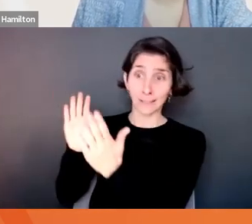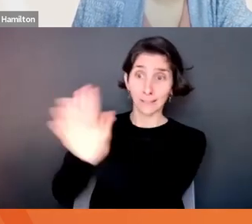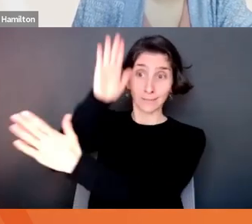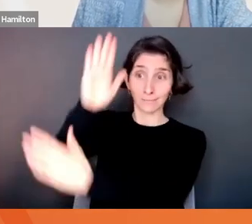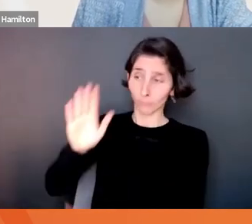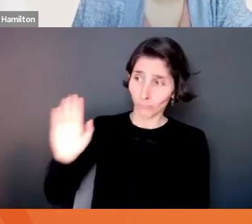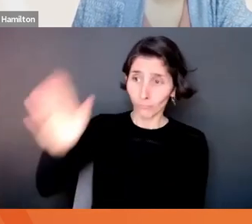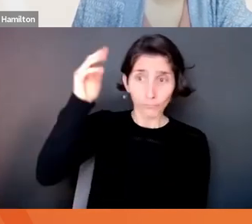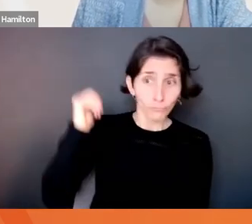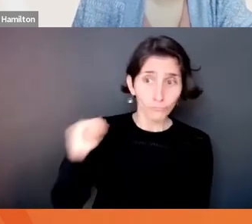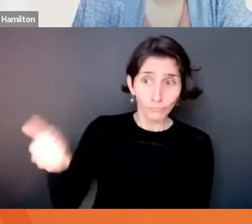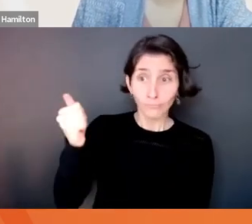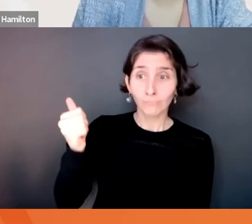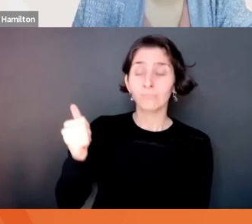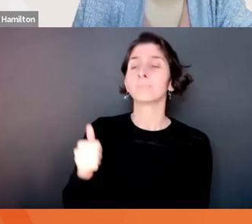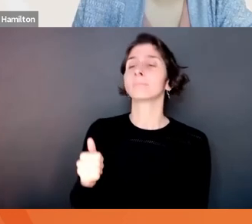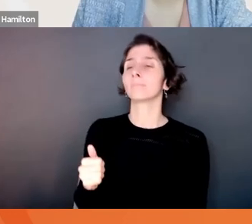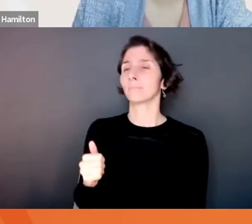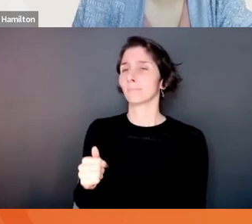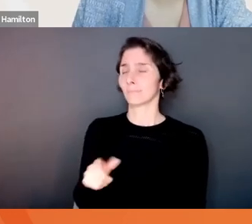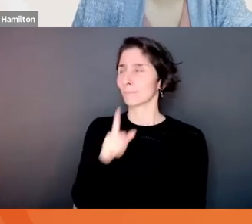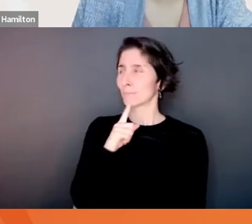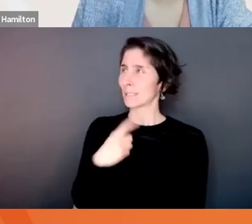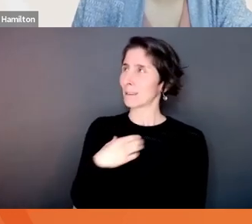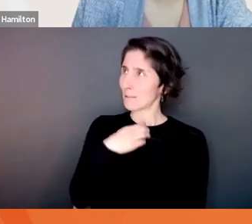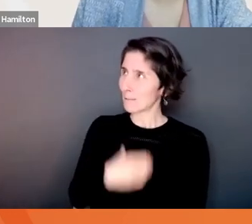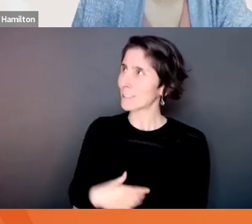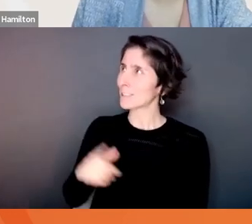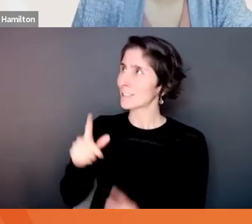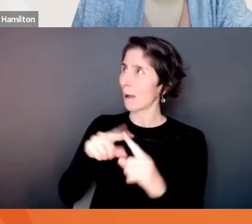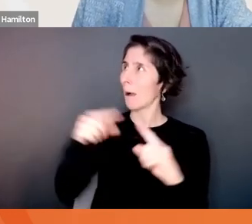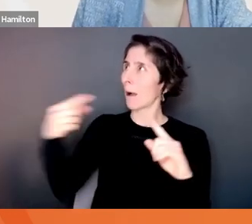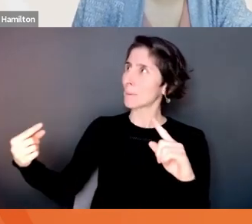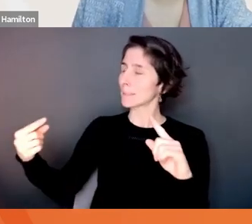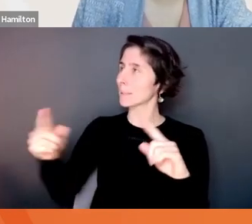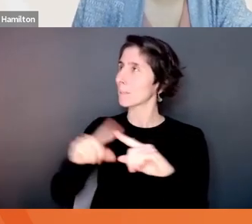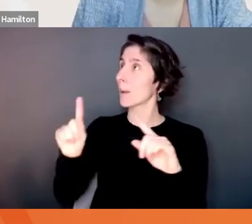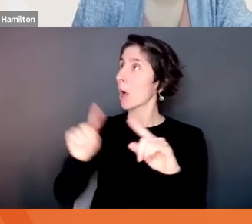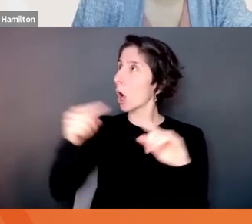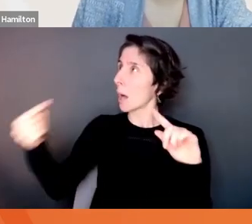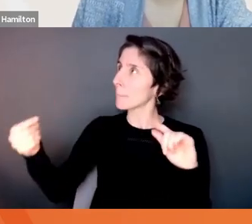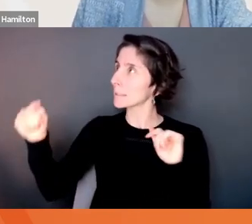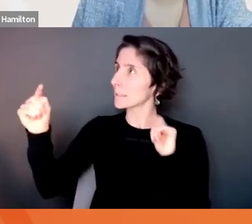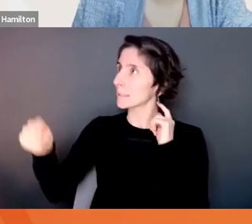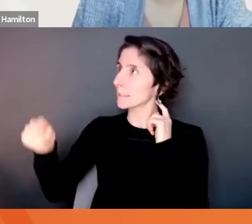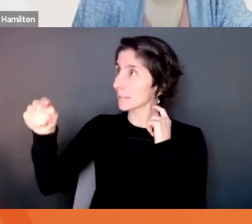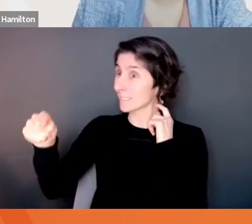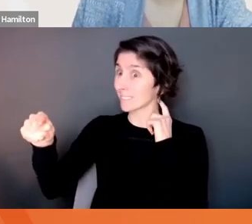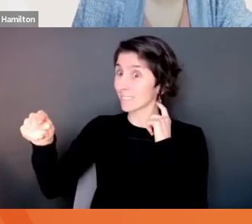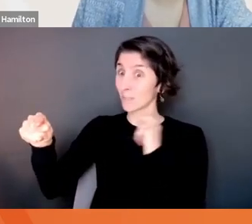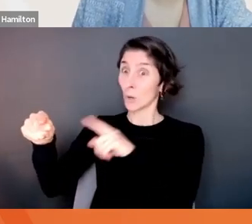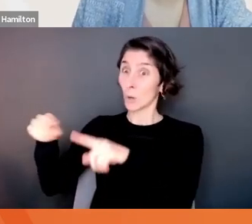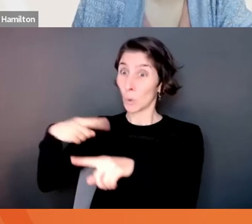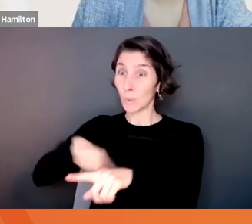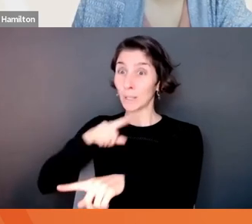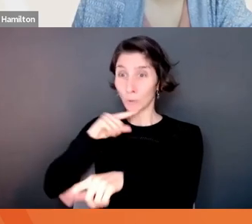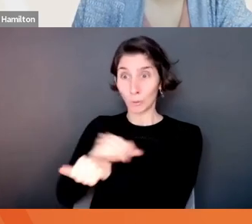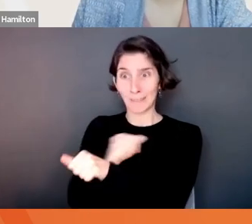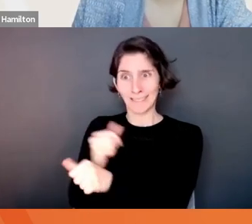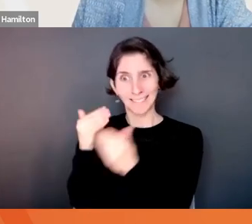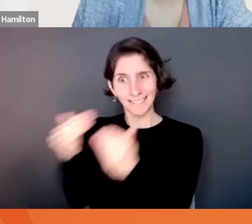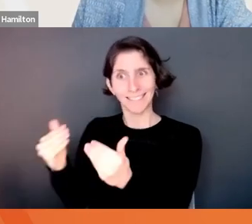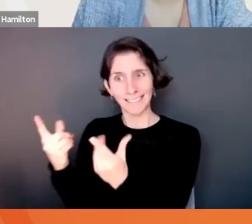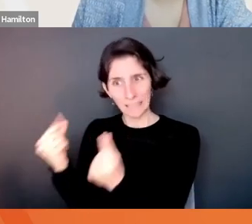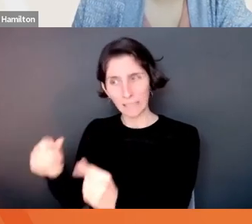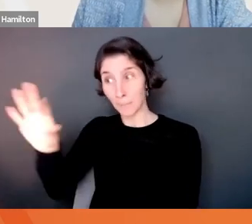And I really, really wish I remembered the opposite. But the opposite was the idea that the team moved forward with of that one. And it